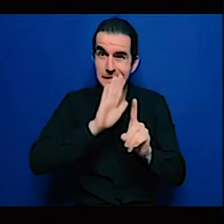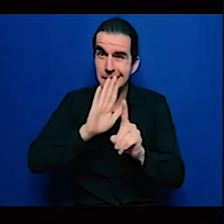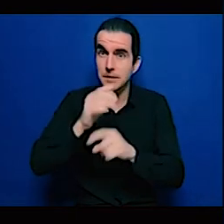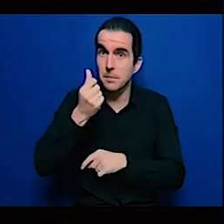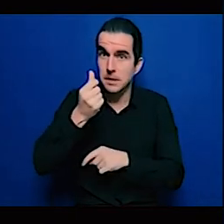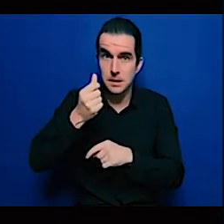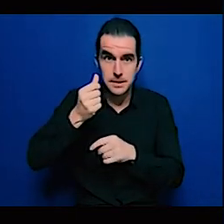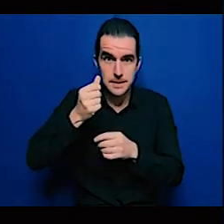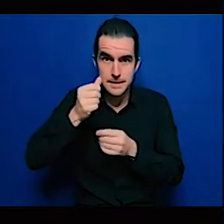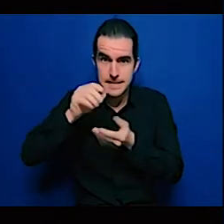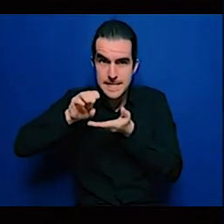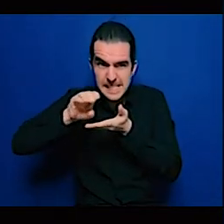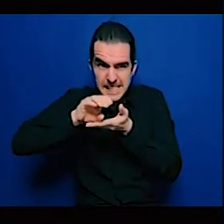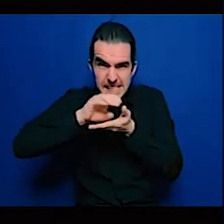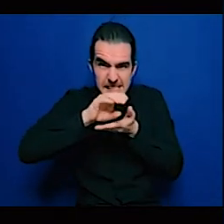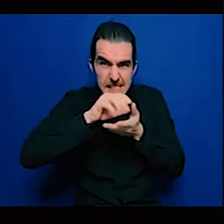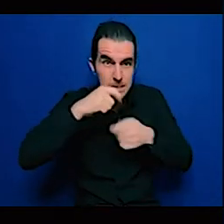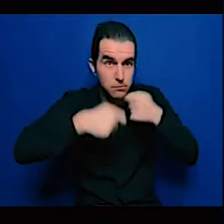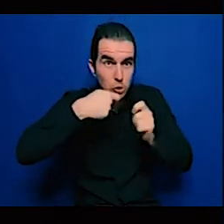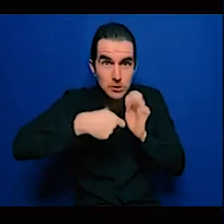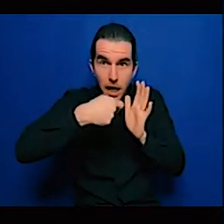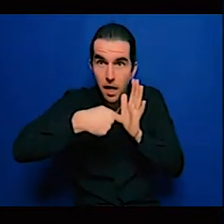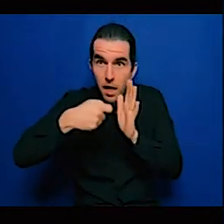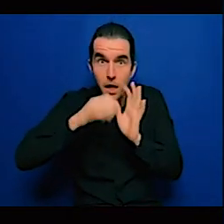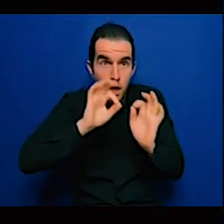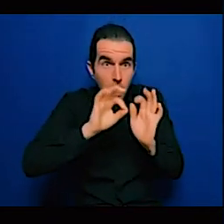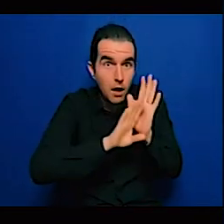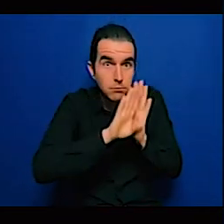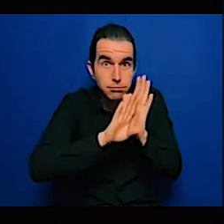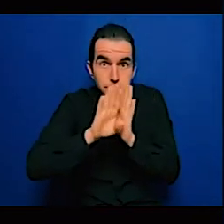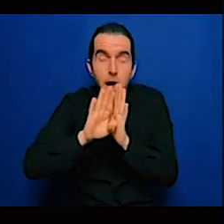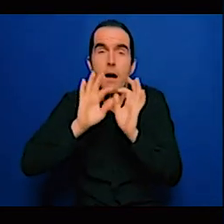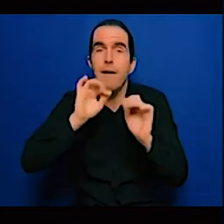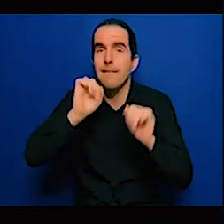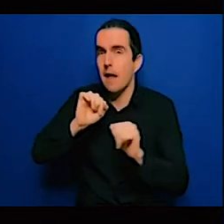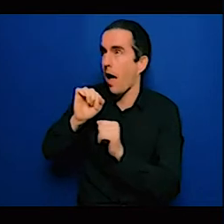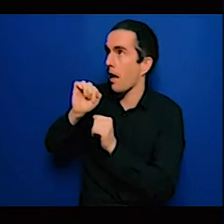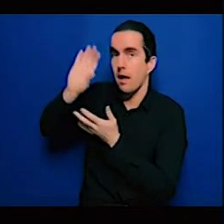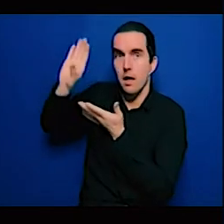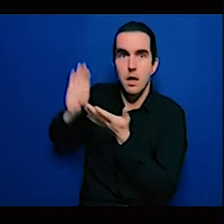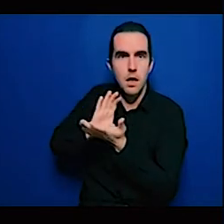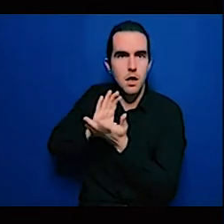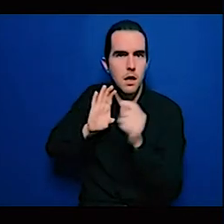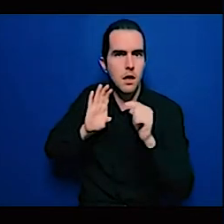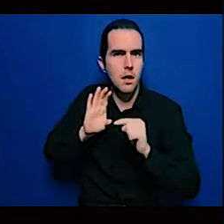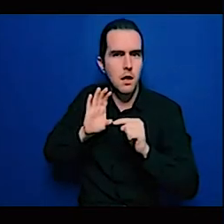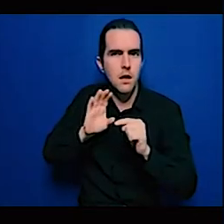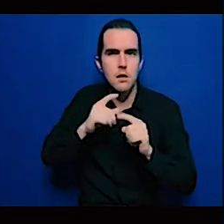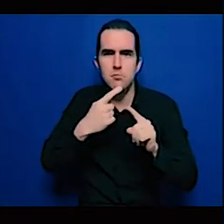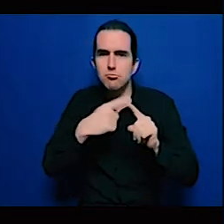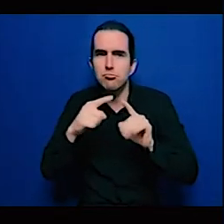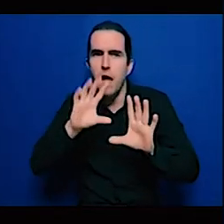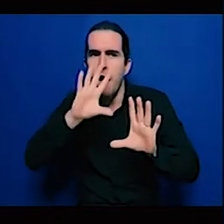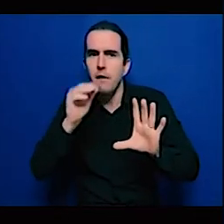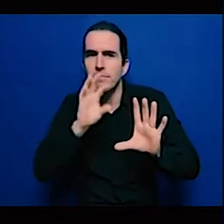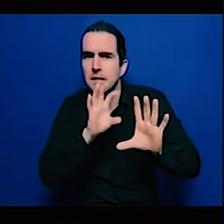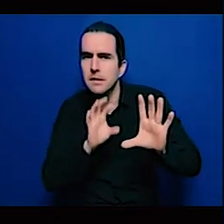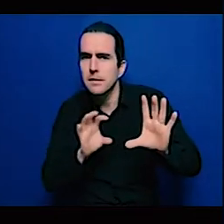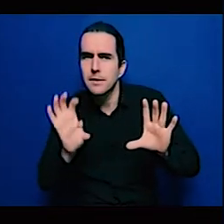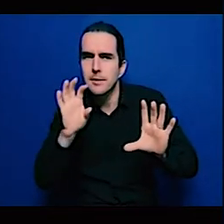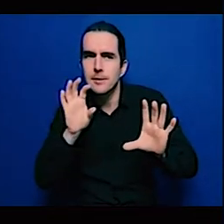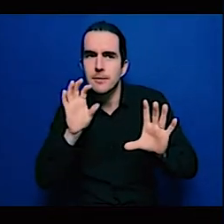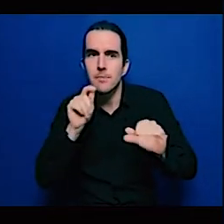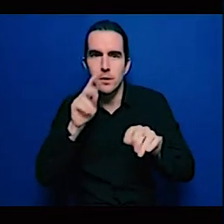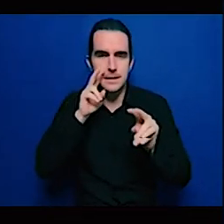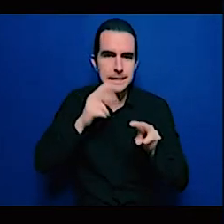Nigeria they have taken both steps and have been able to secure a lot of finance from development partners such as World Bank